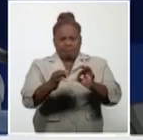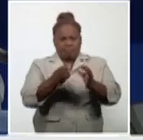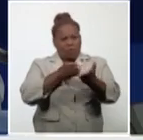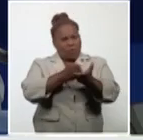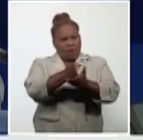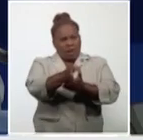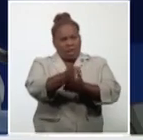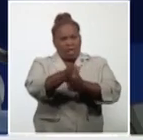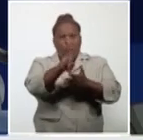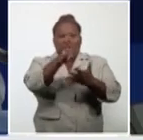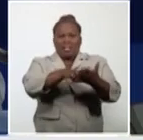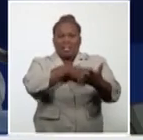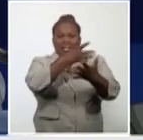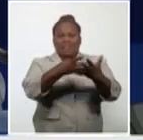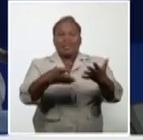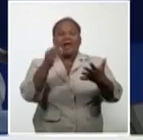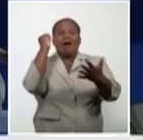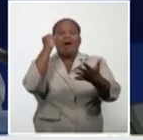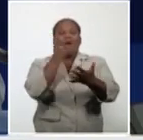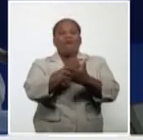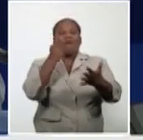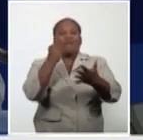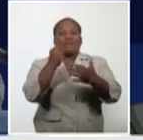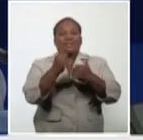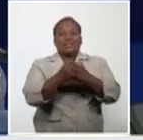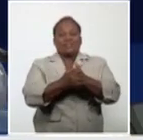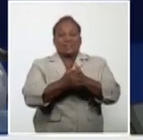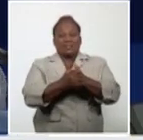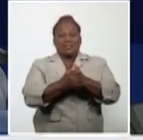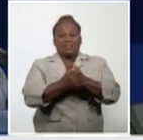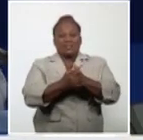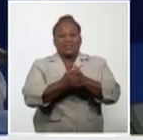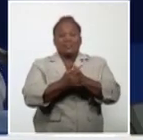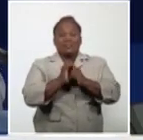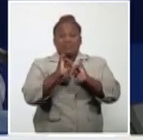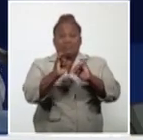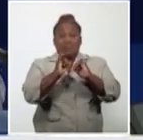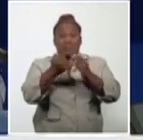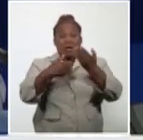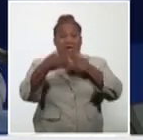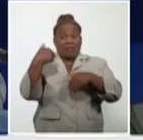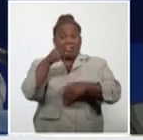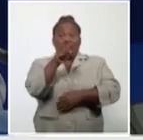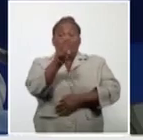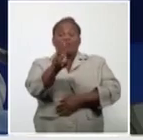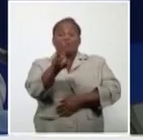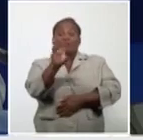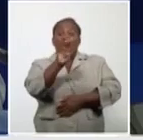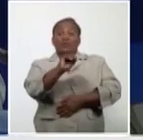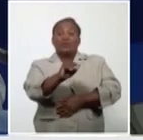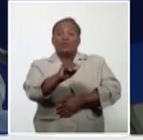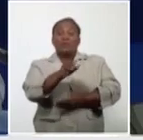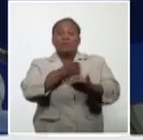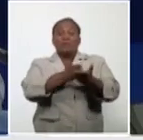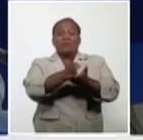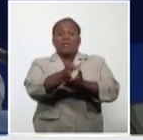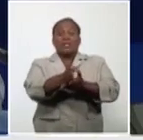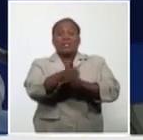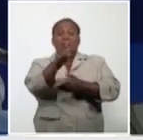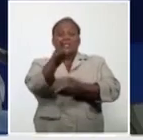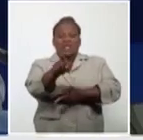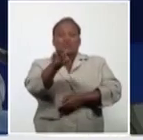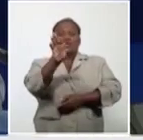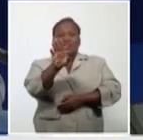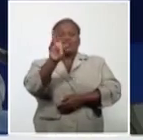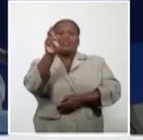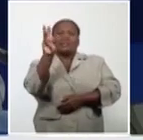And following that information, until last night at 12 midnight, there were 183 countries with cases of